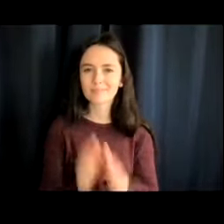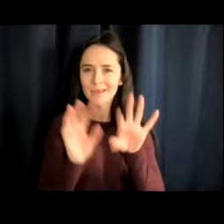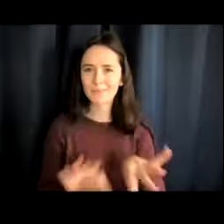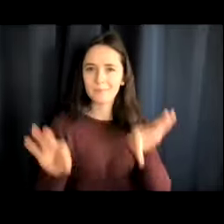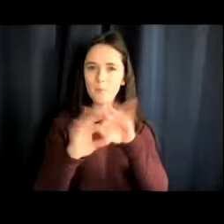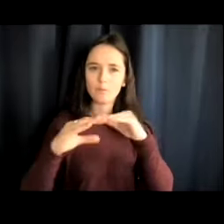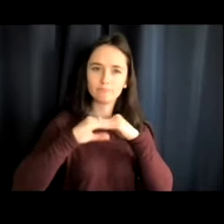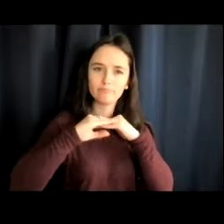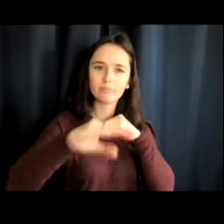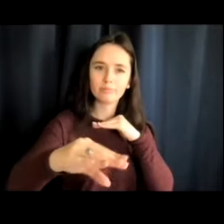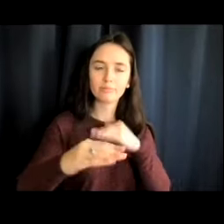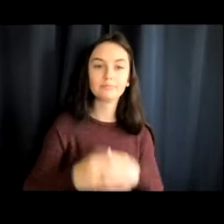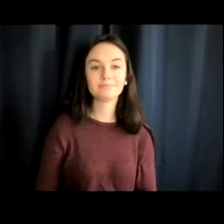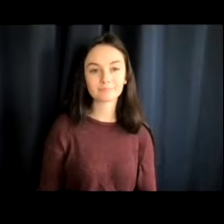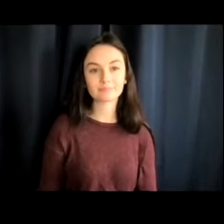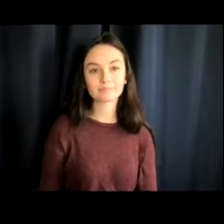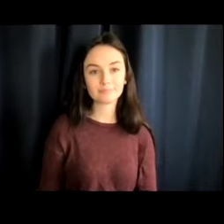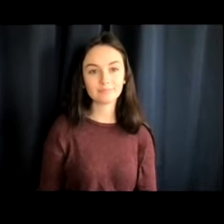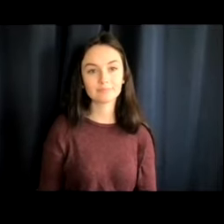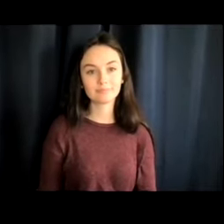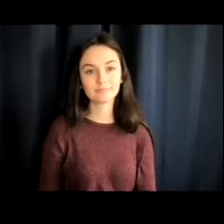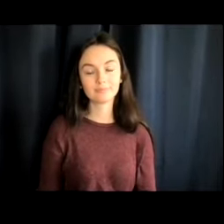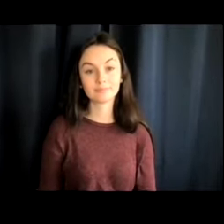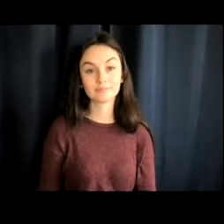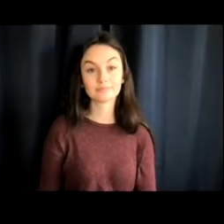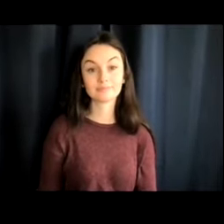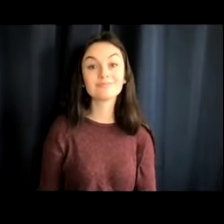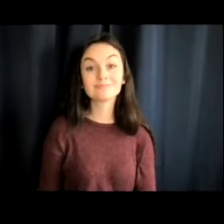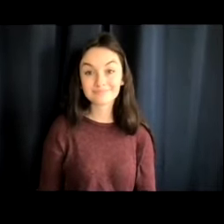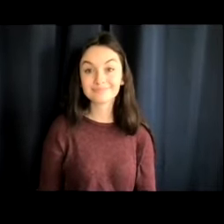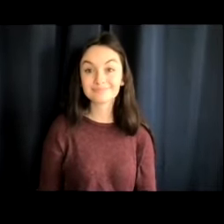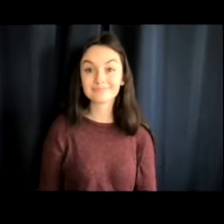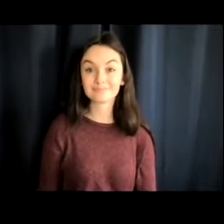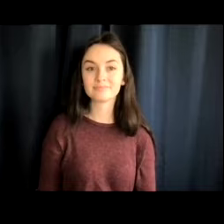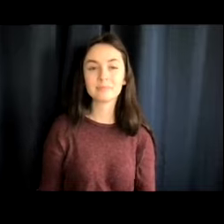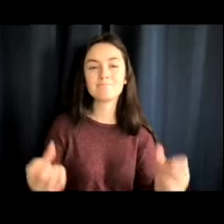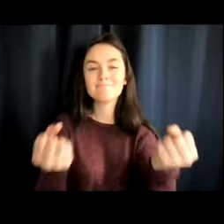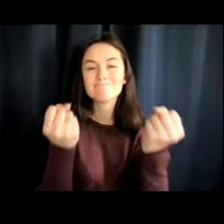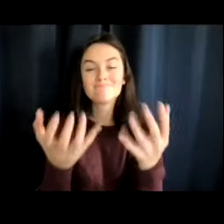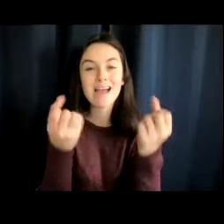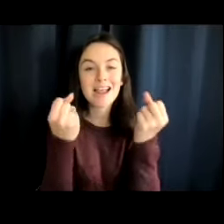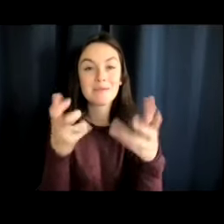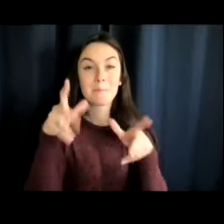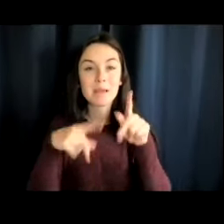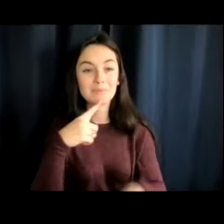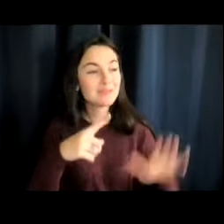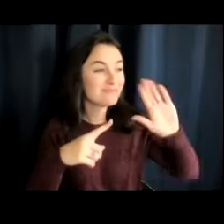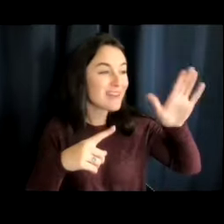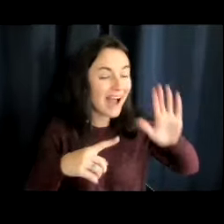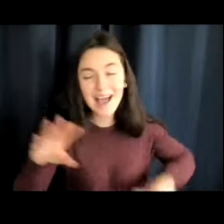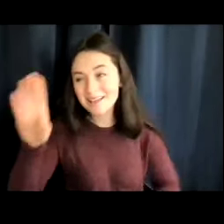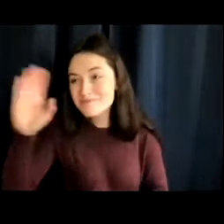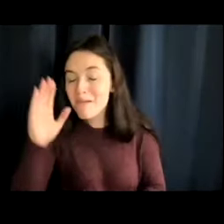surface for your airport takeoff. There are lots of people saying lots of goodbyes. Sometimes they hug.